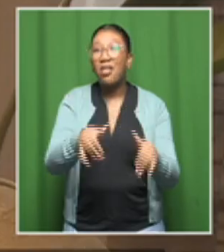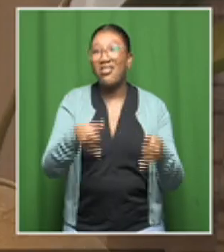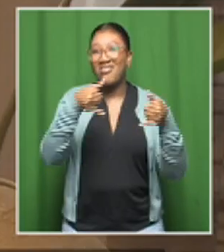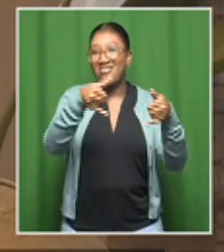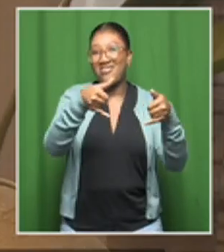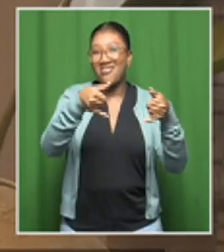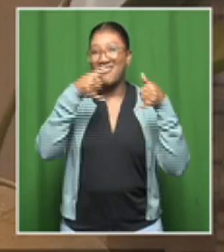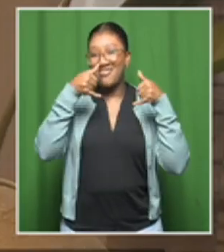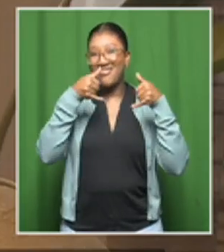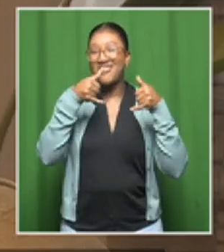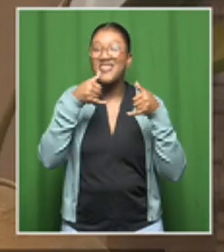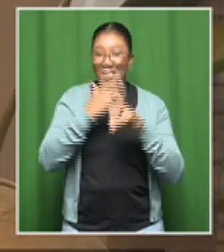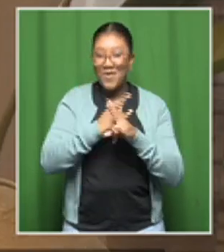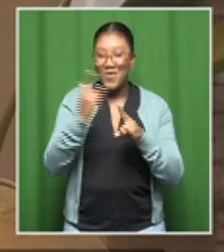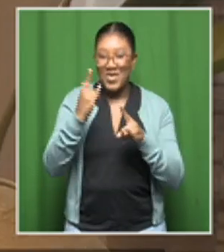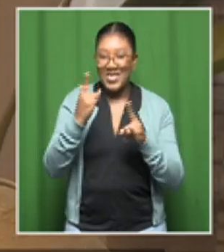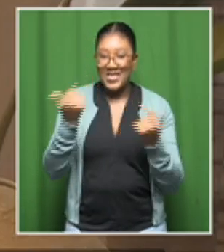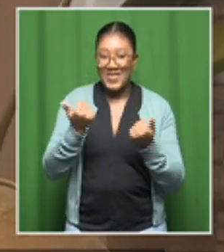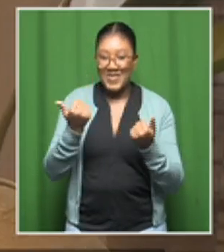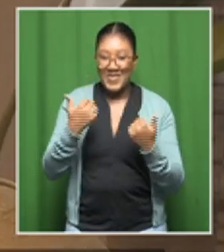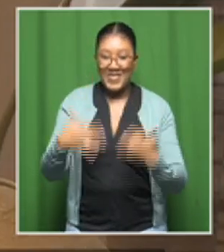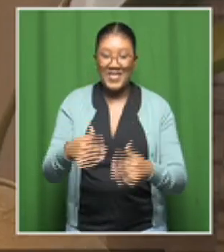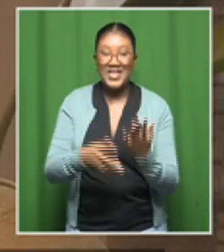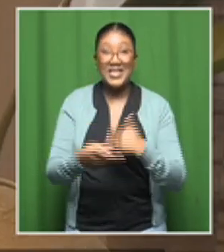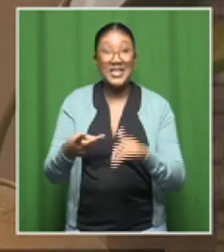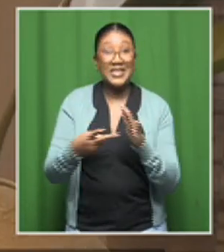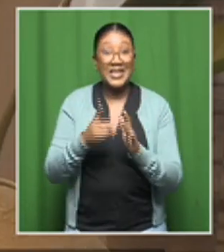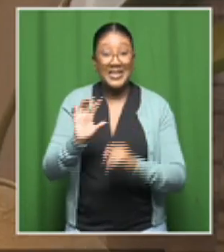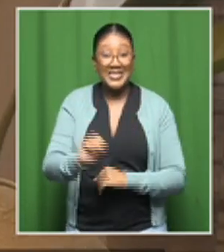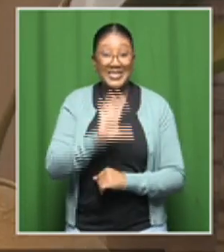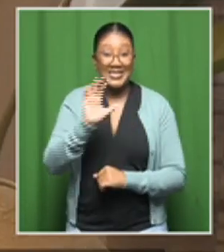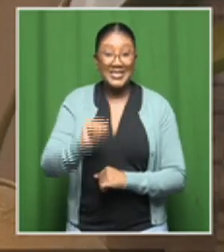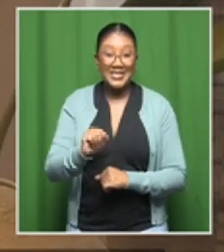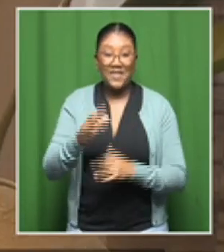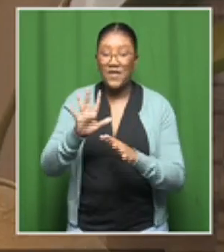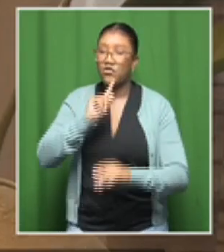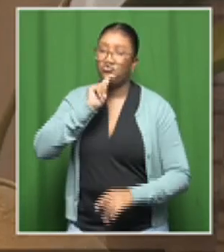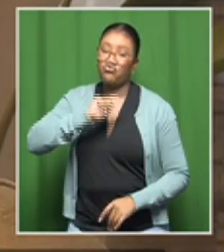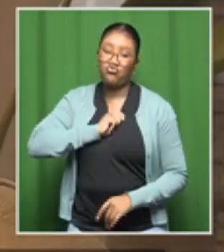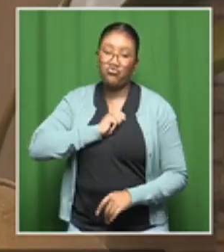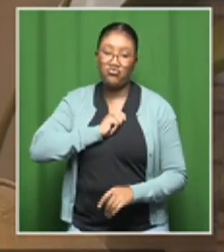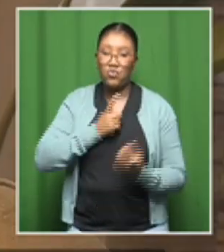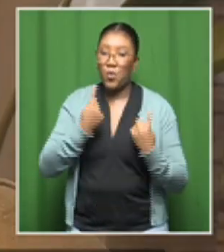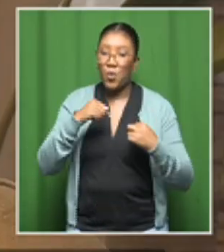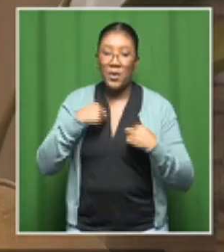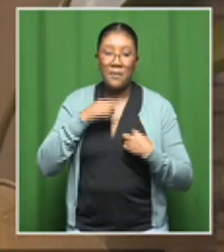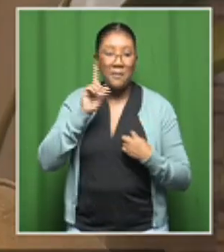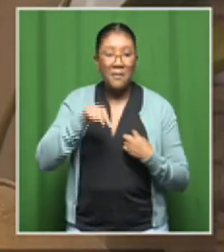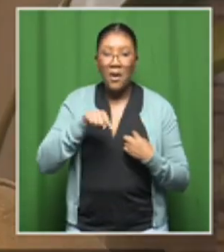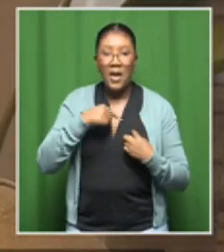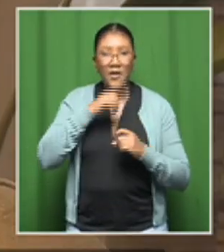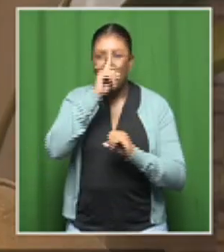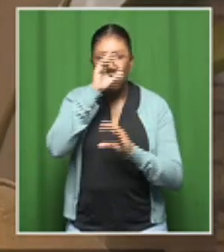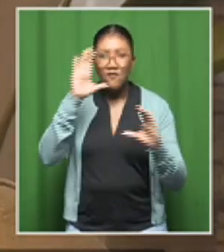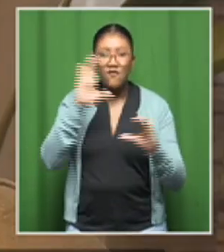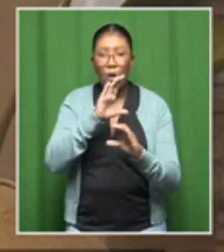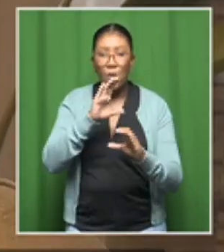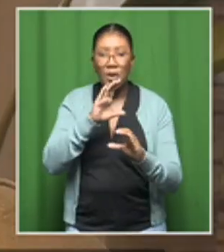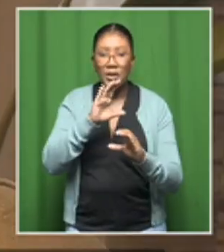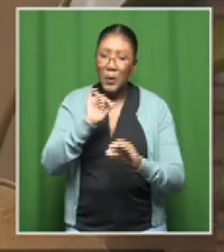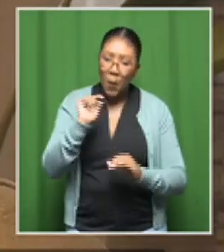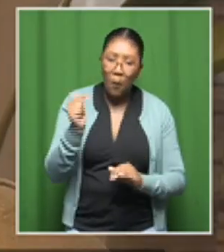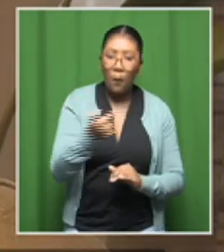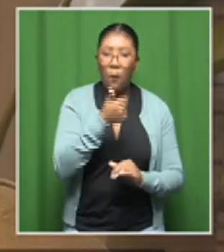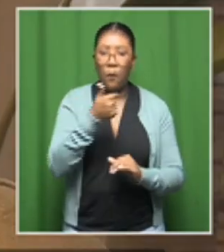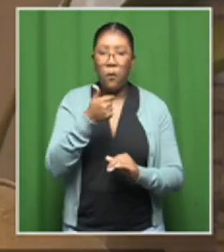some of the wonderful work and I think South Africa, we're doing ourselves a disservice by not focusing on all the